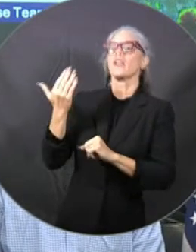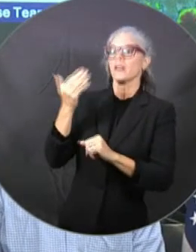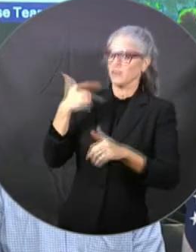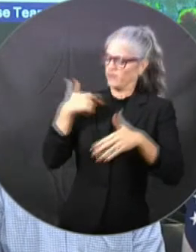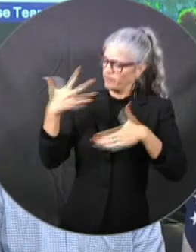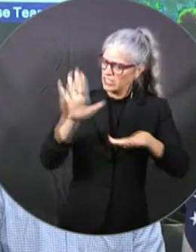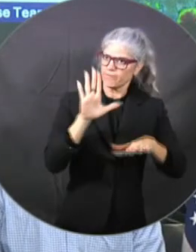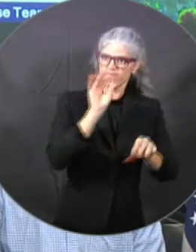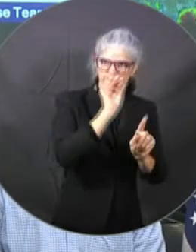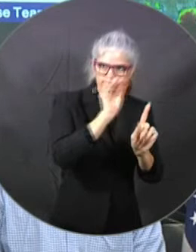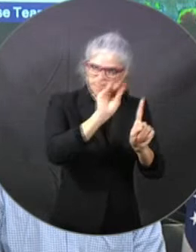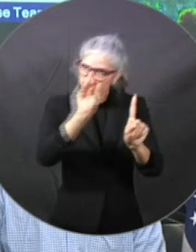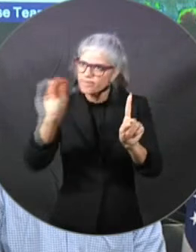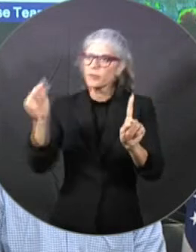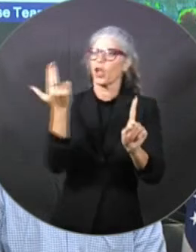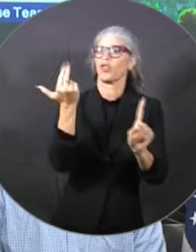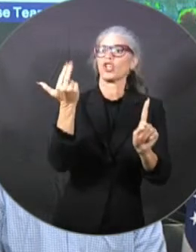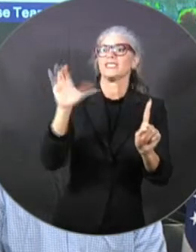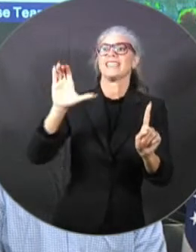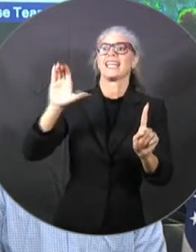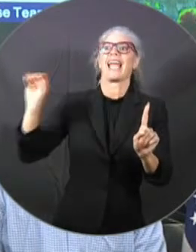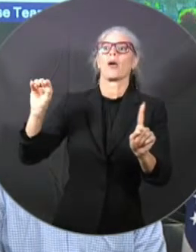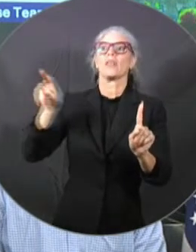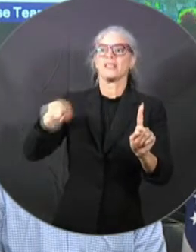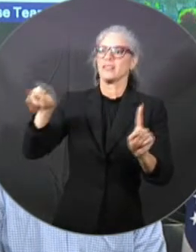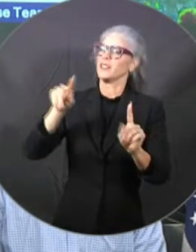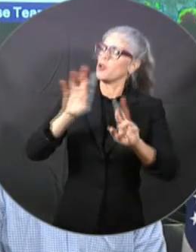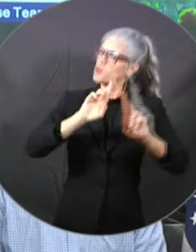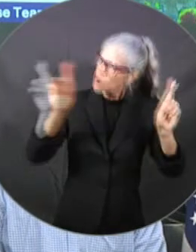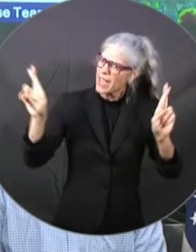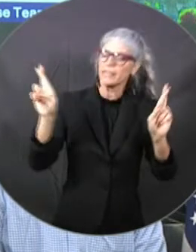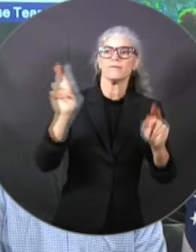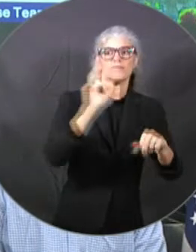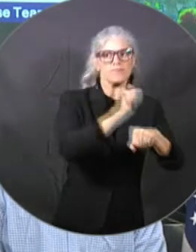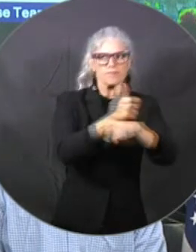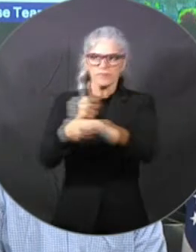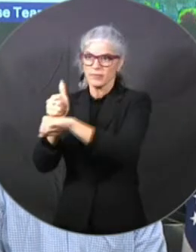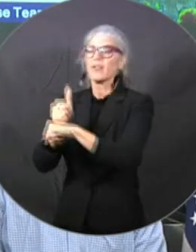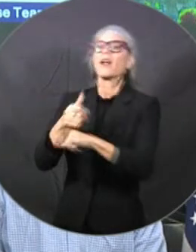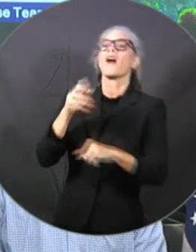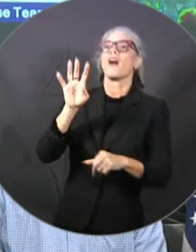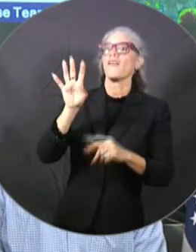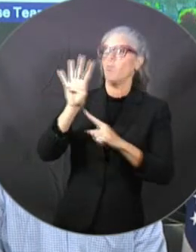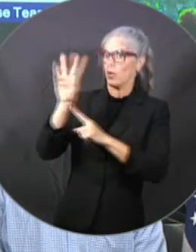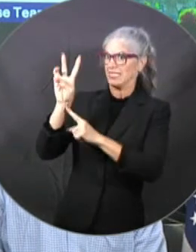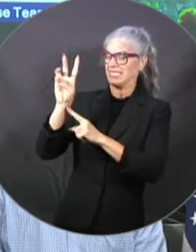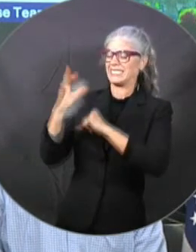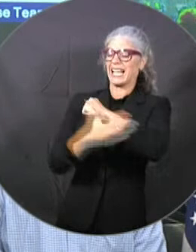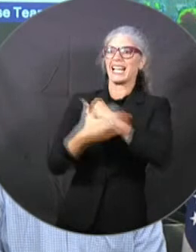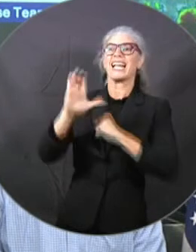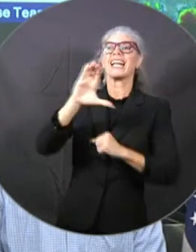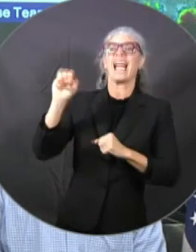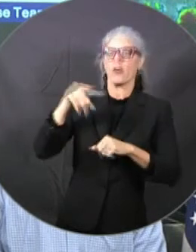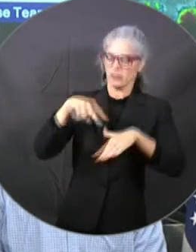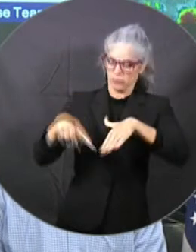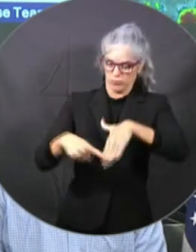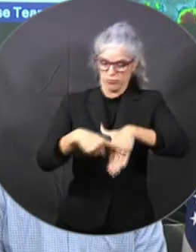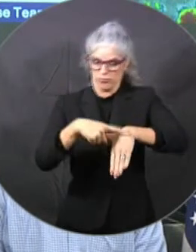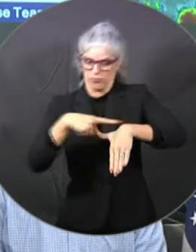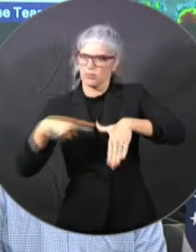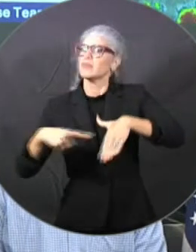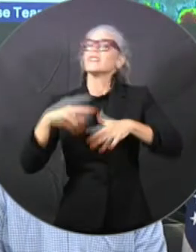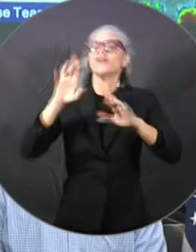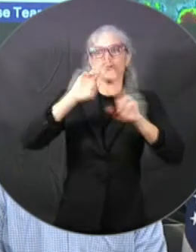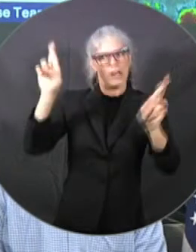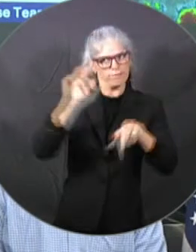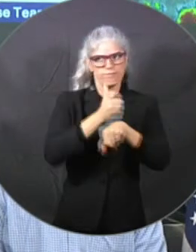that are under a state of emergency, of course, on the Gulf Coast. But also, as you look at the track of that storm, you're going to